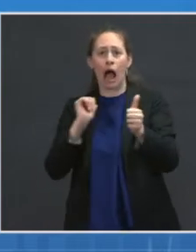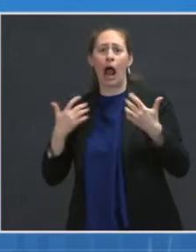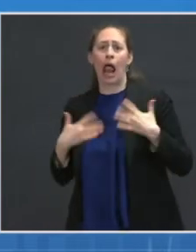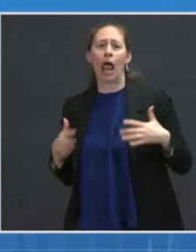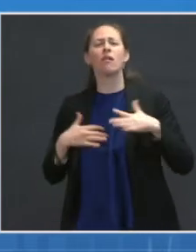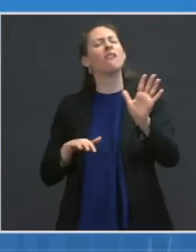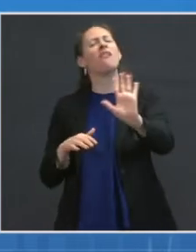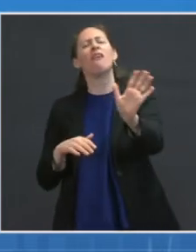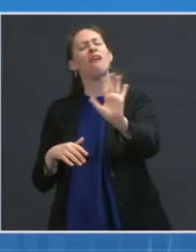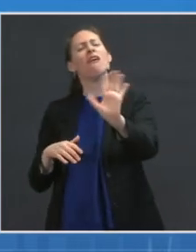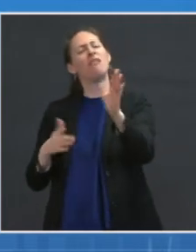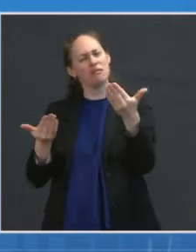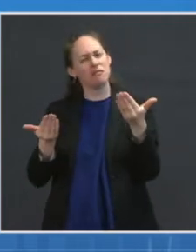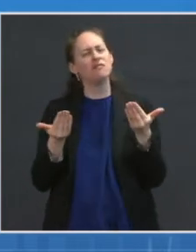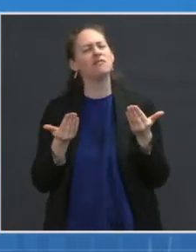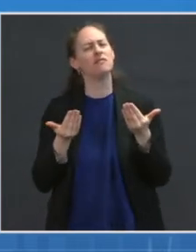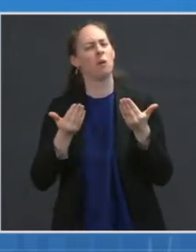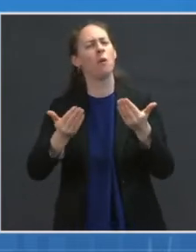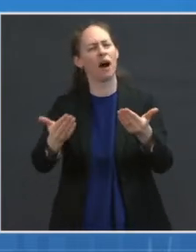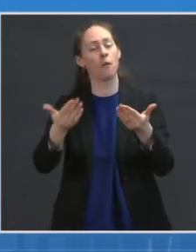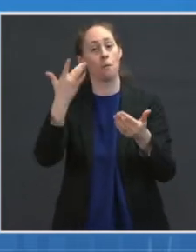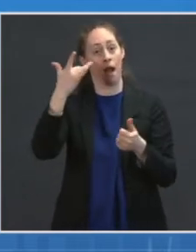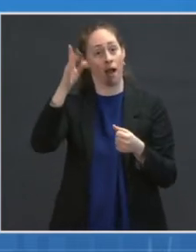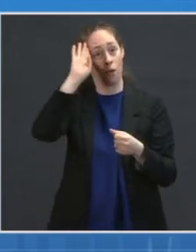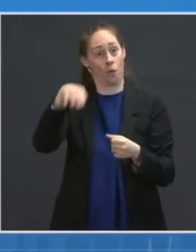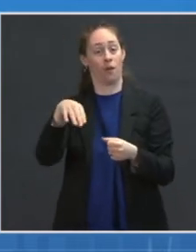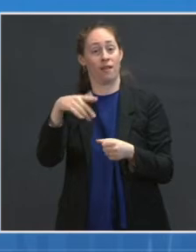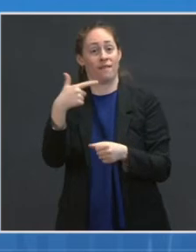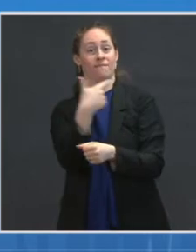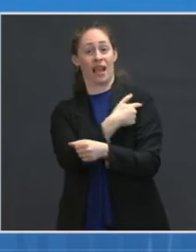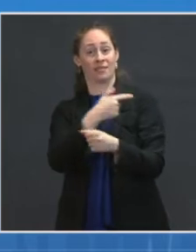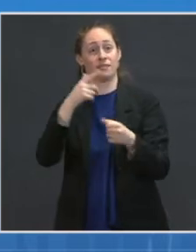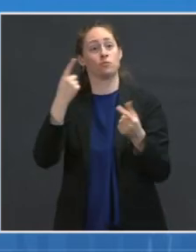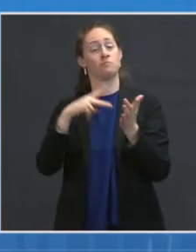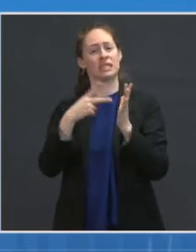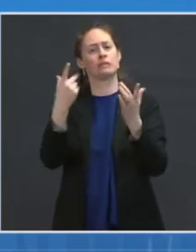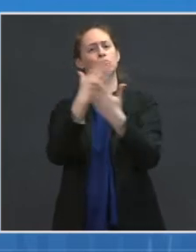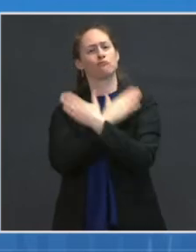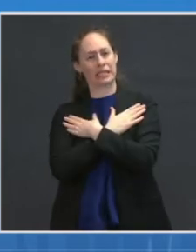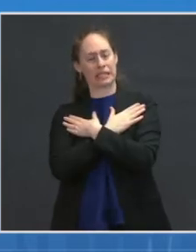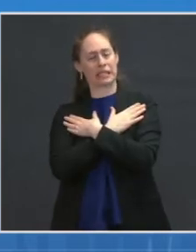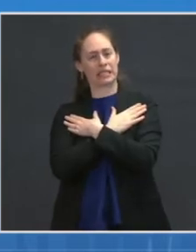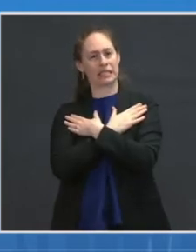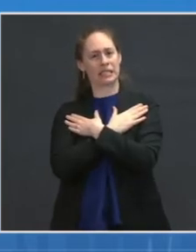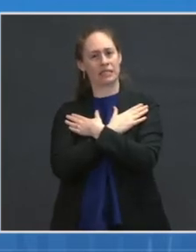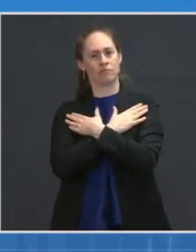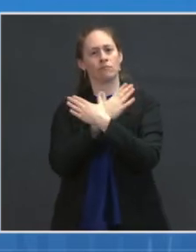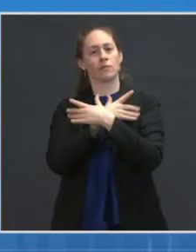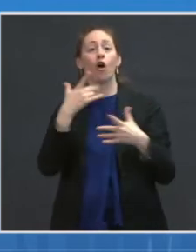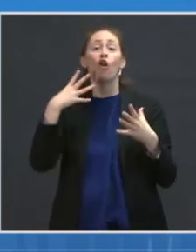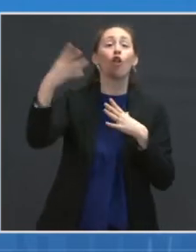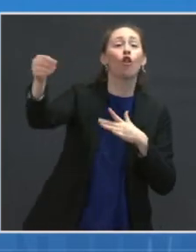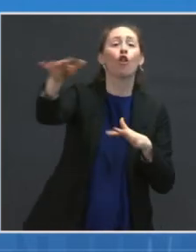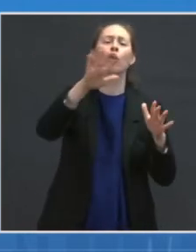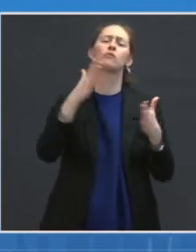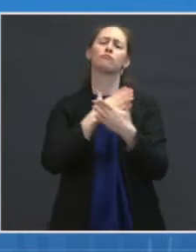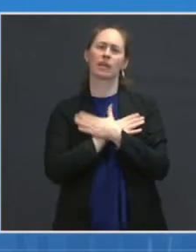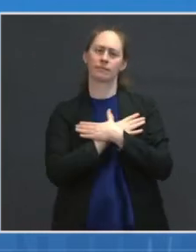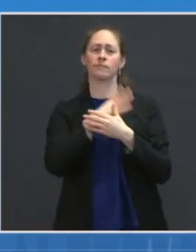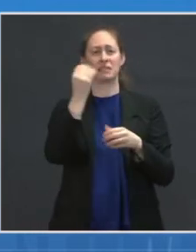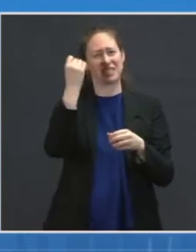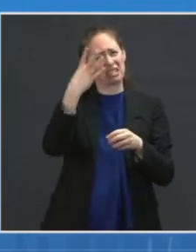day of activity after getting vaccinated. There were also rare reports of severe allergic reactions, like